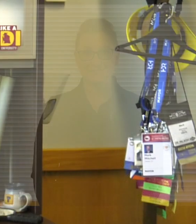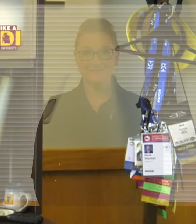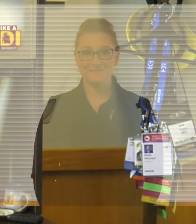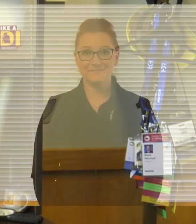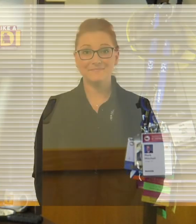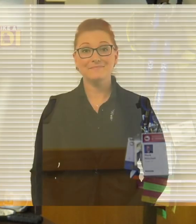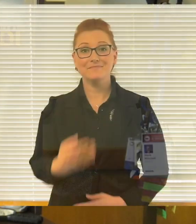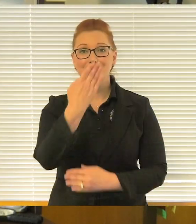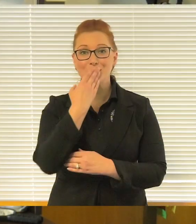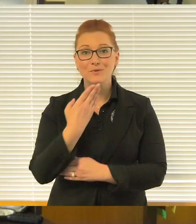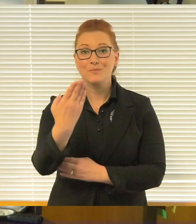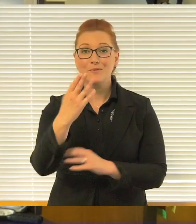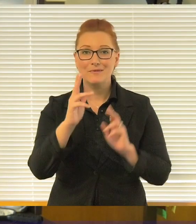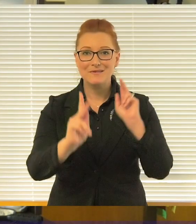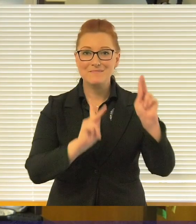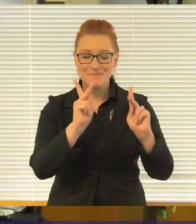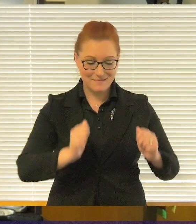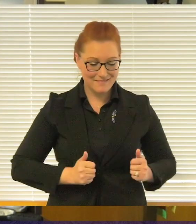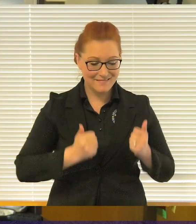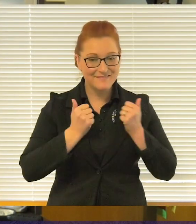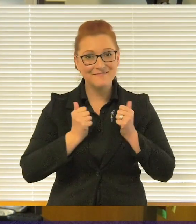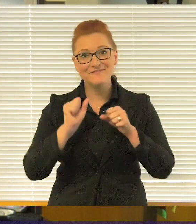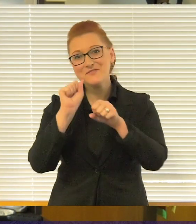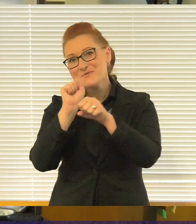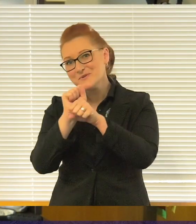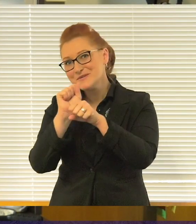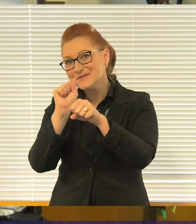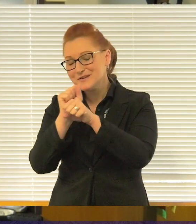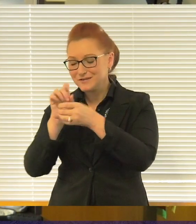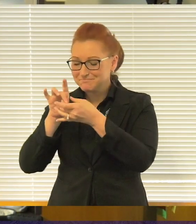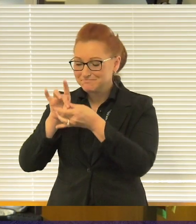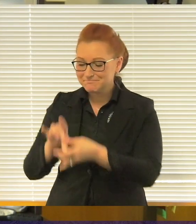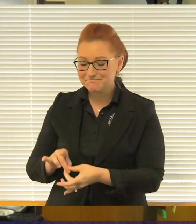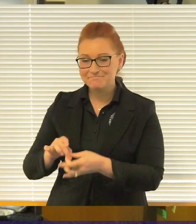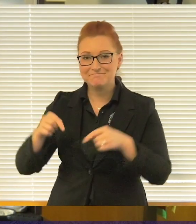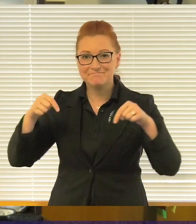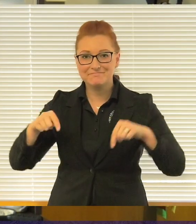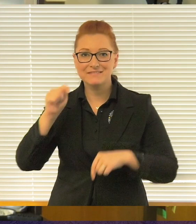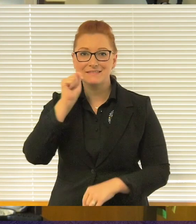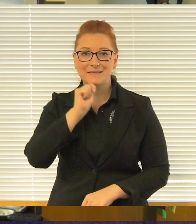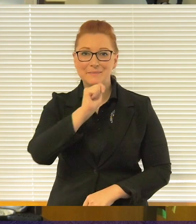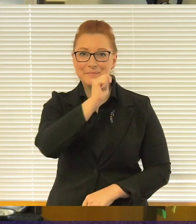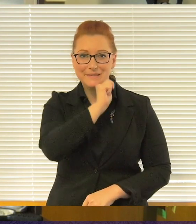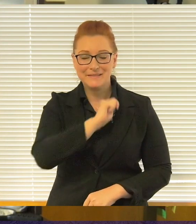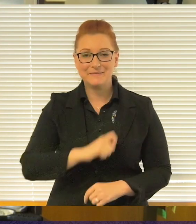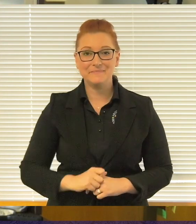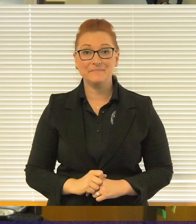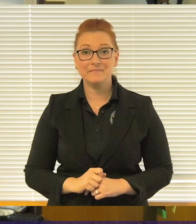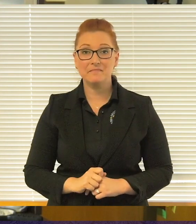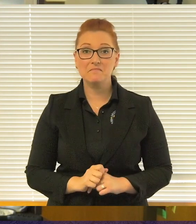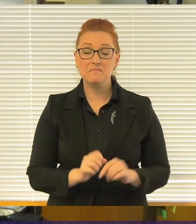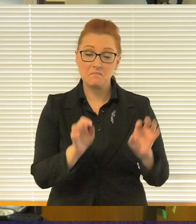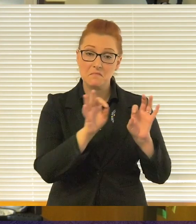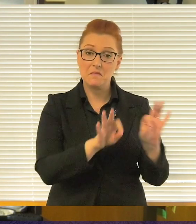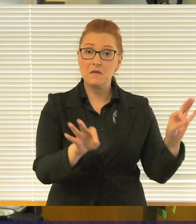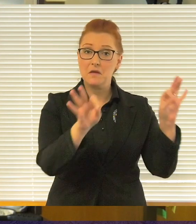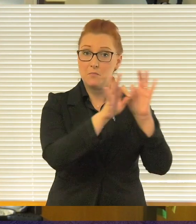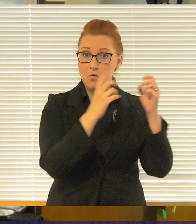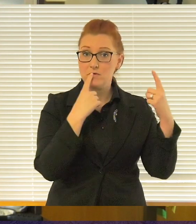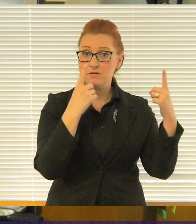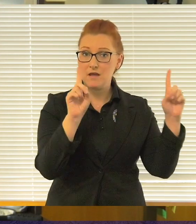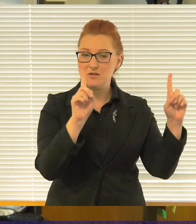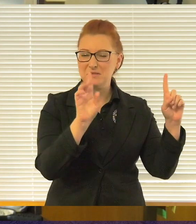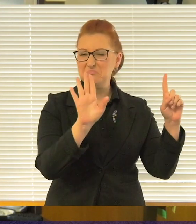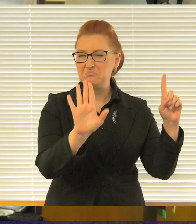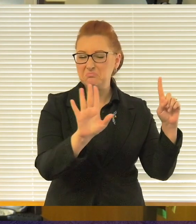Good morning, Tempe residents, business owners, and community members. While I have some important new information to